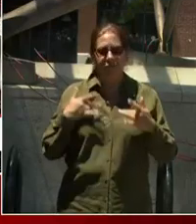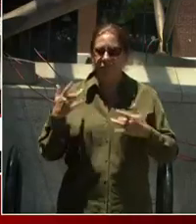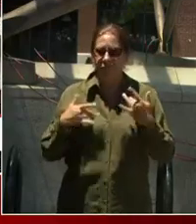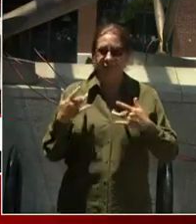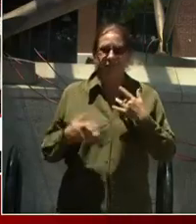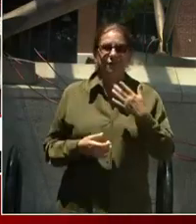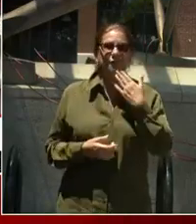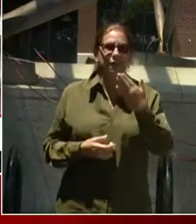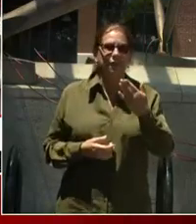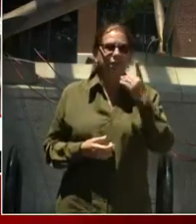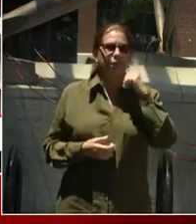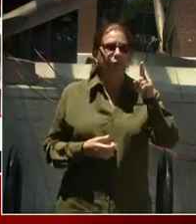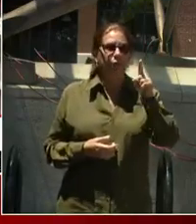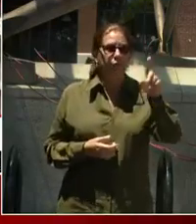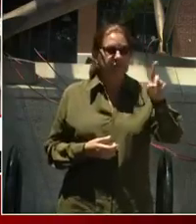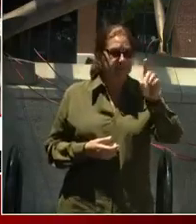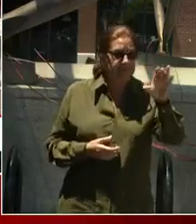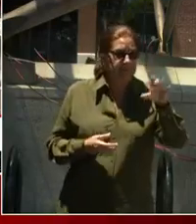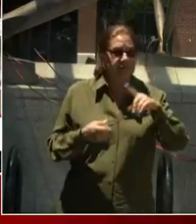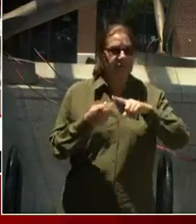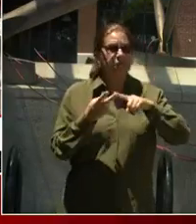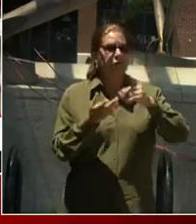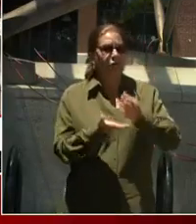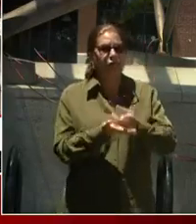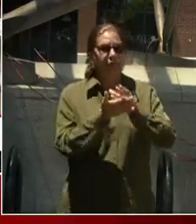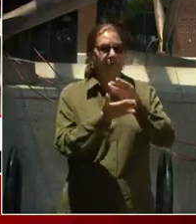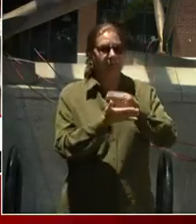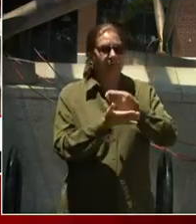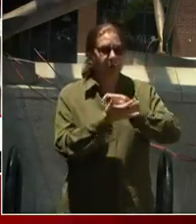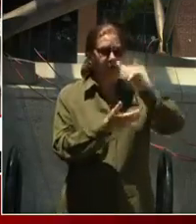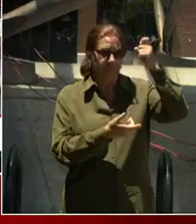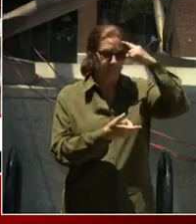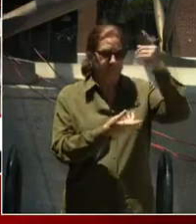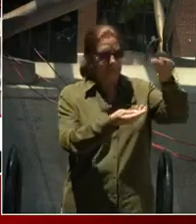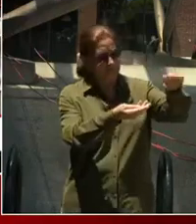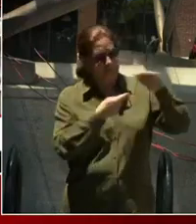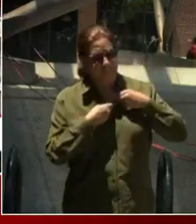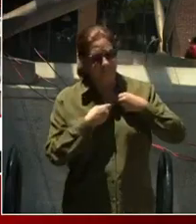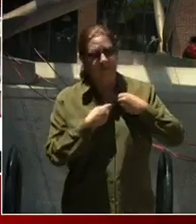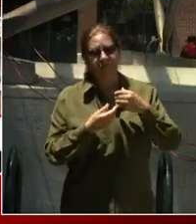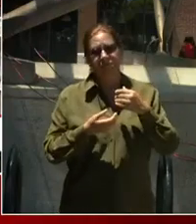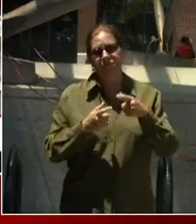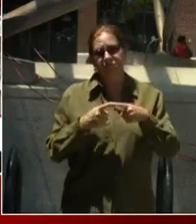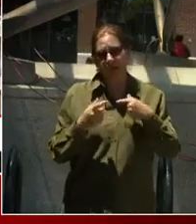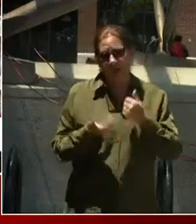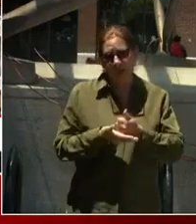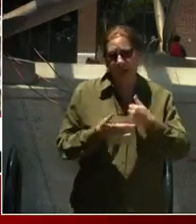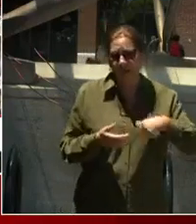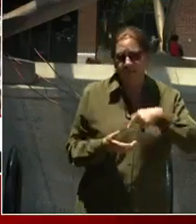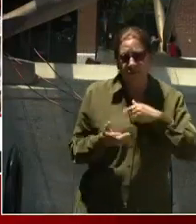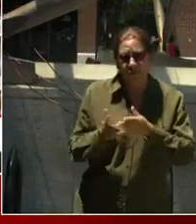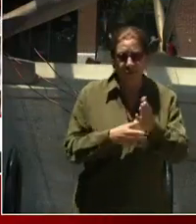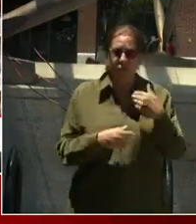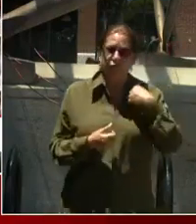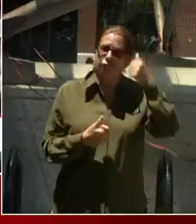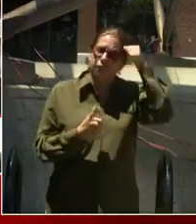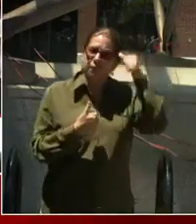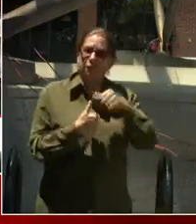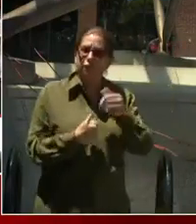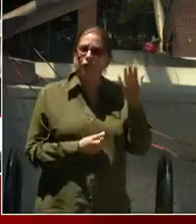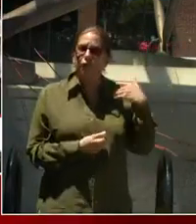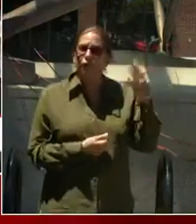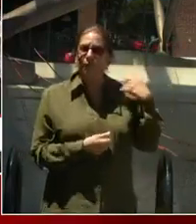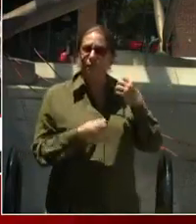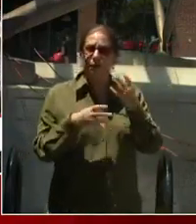.C. government for supporting us through this difficult time. I remember when the reporter said, we're struggling and we're on the brink.